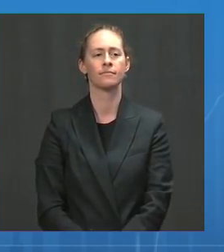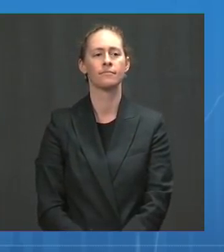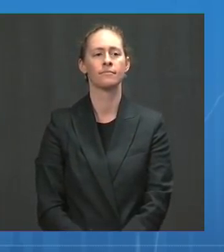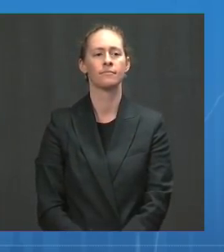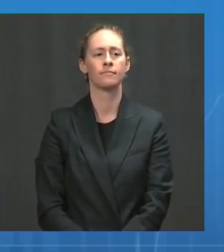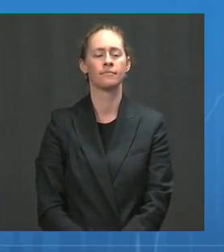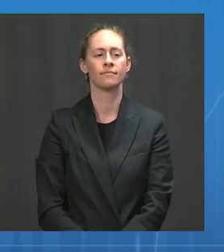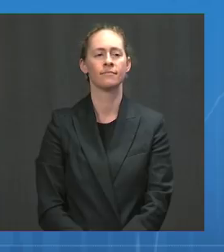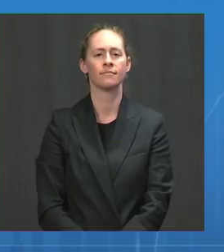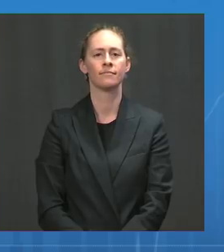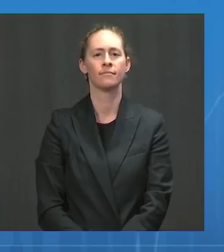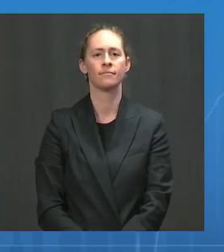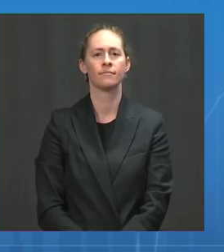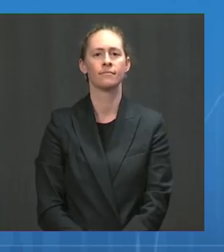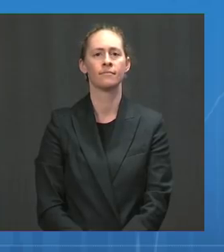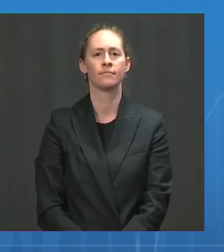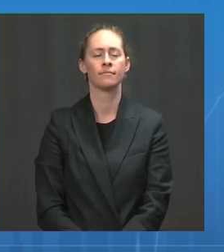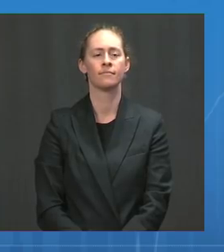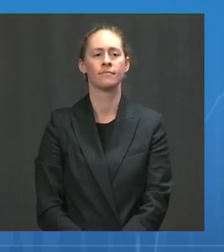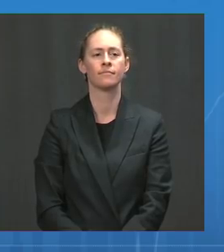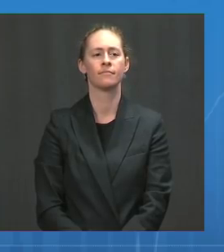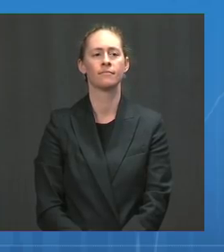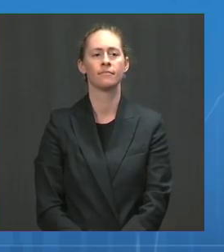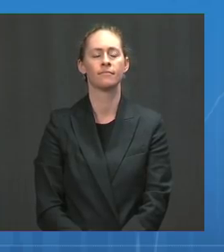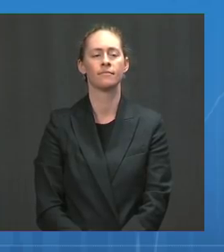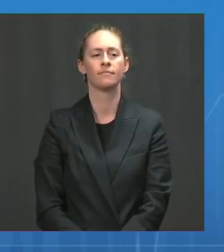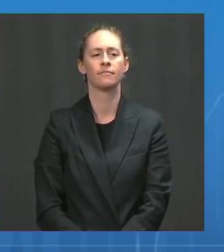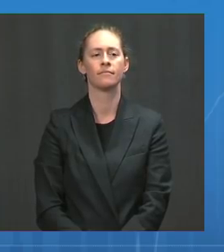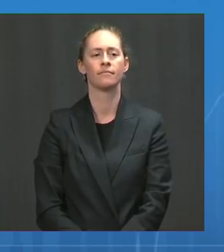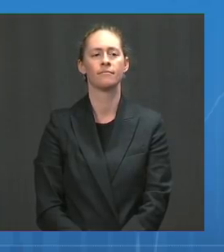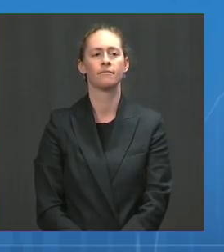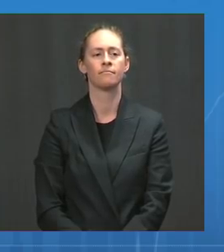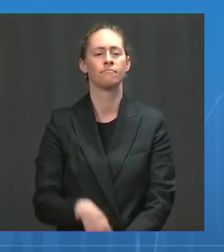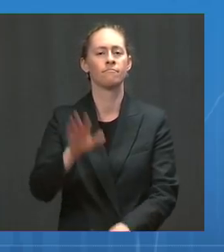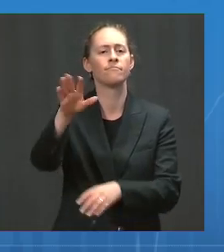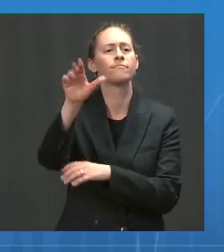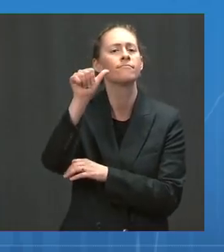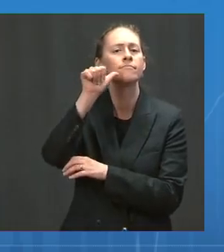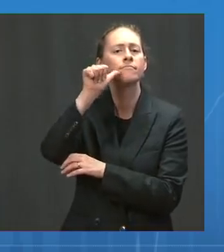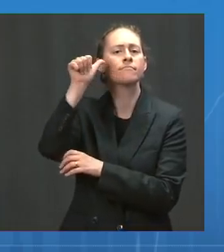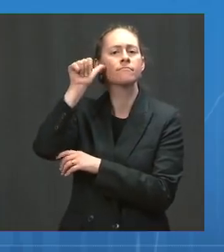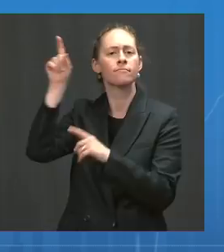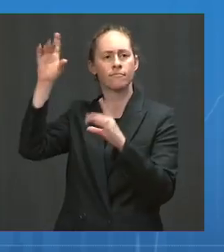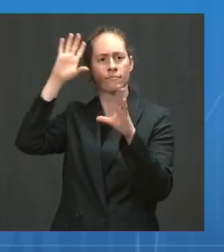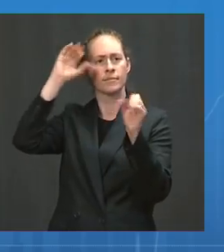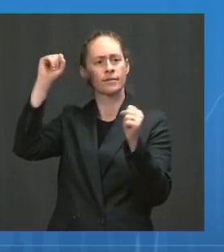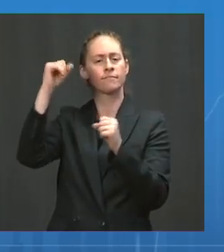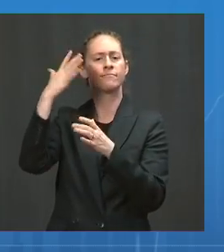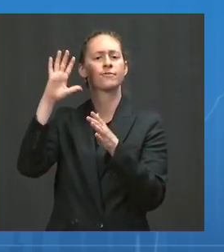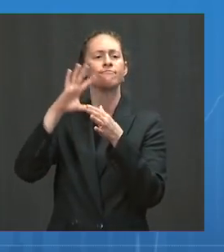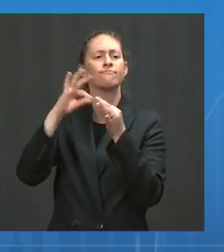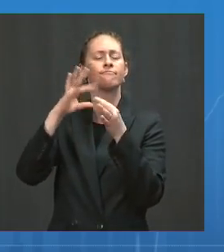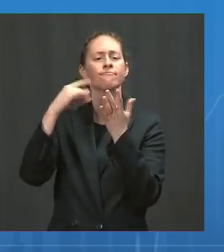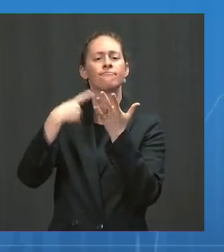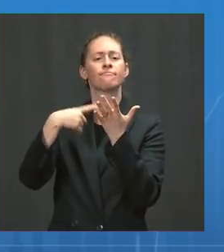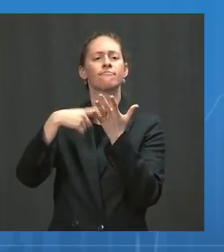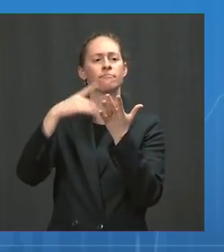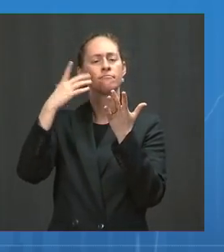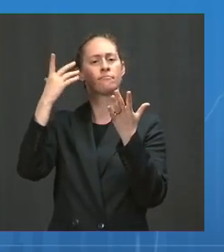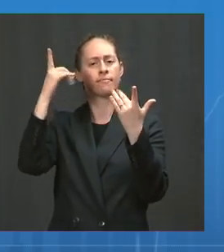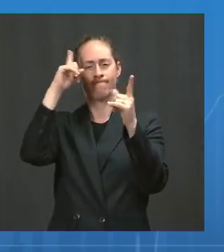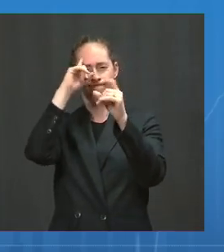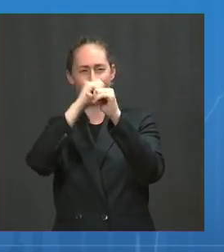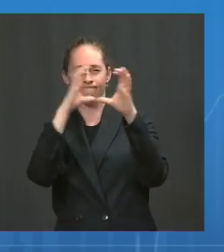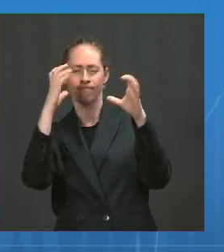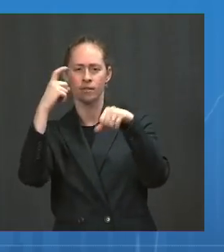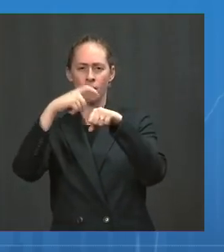Excuse me. Thank you all for doing this. To the President yesterday said that he was hoping for a timeline to set a timeline for lifting some